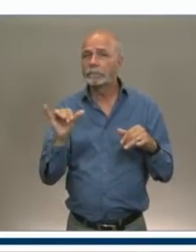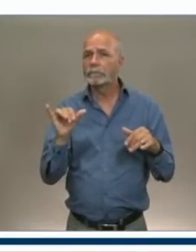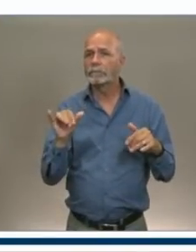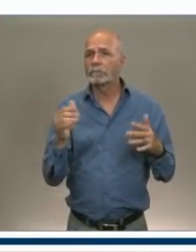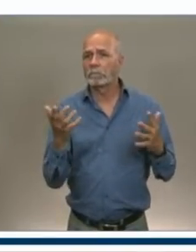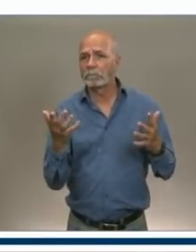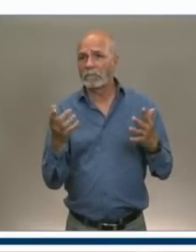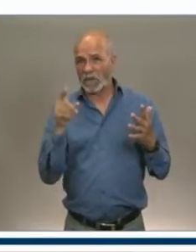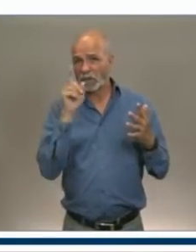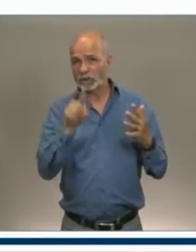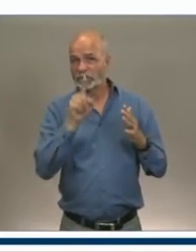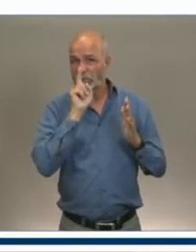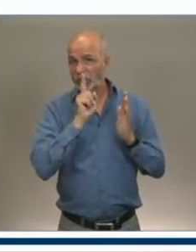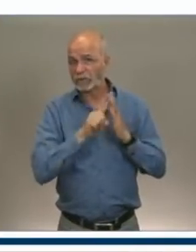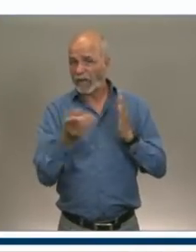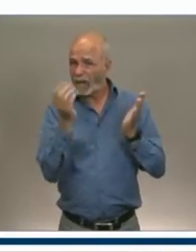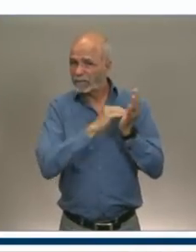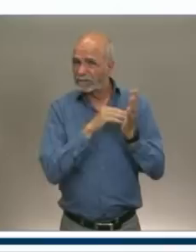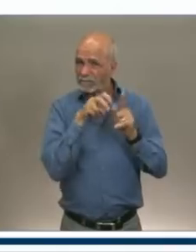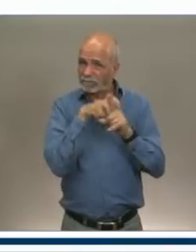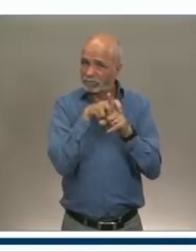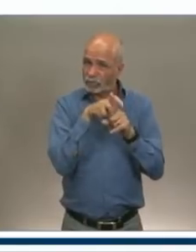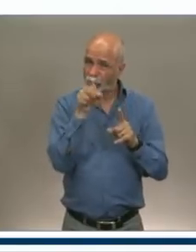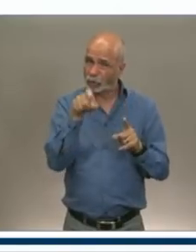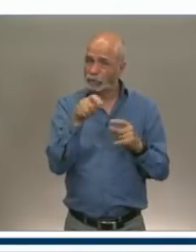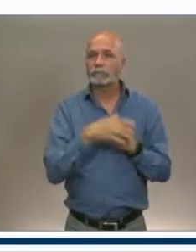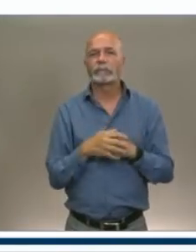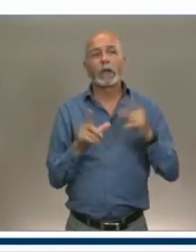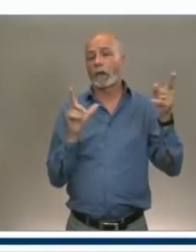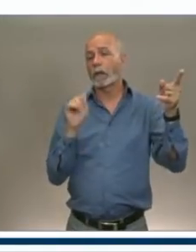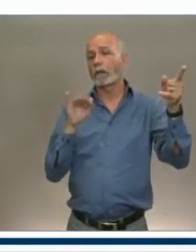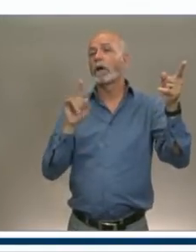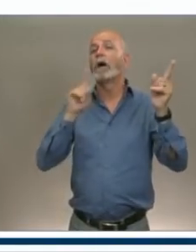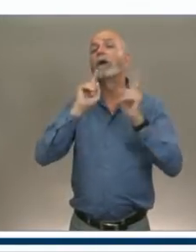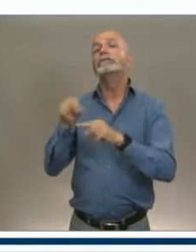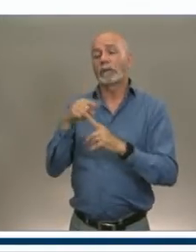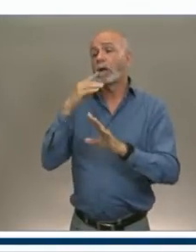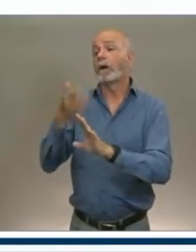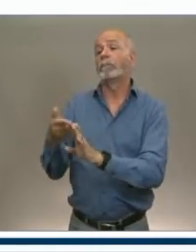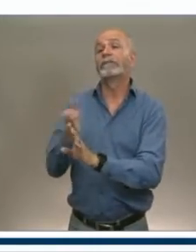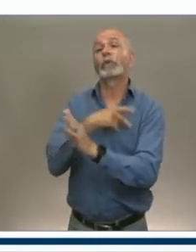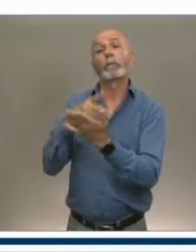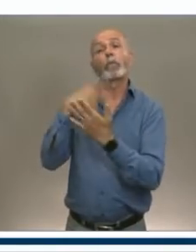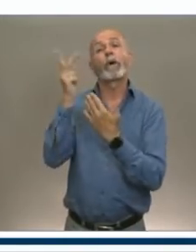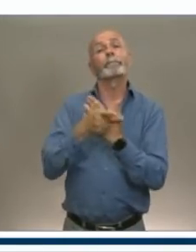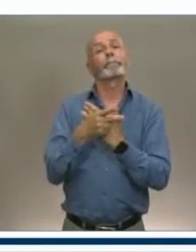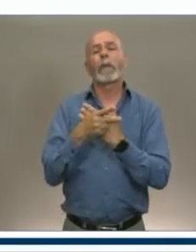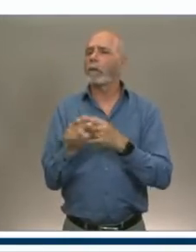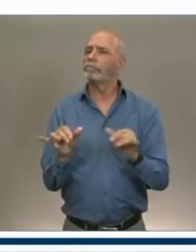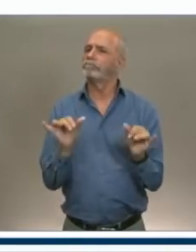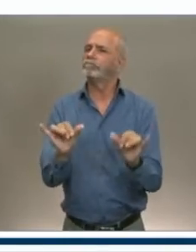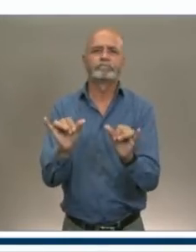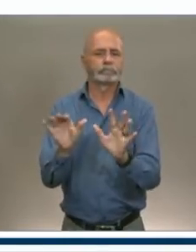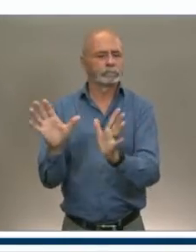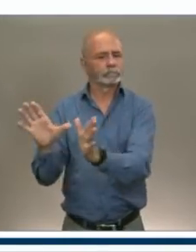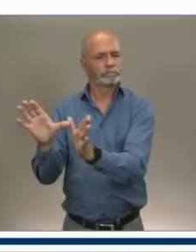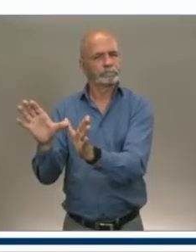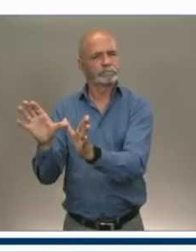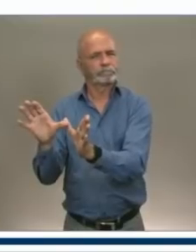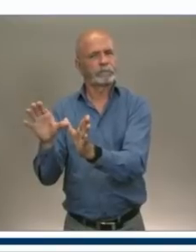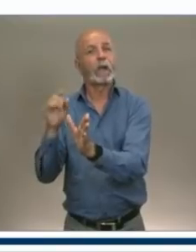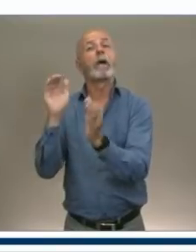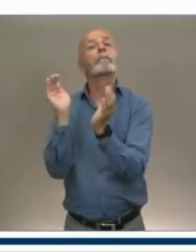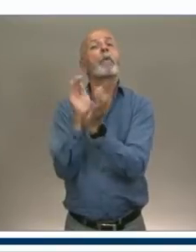the past programs are, there's no changes to those today. That small business that had